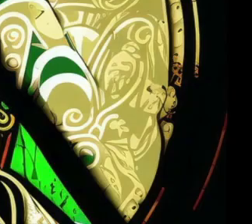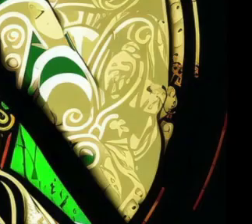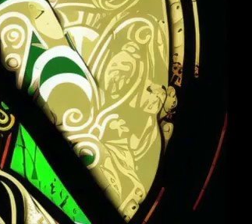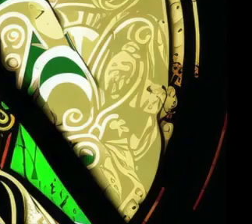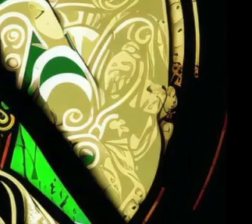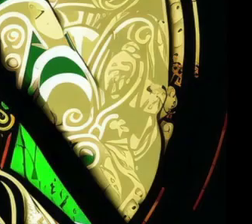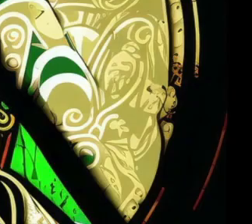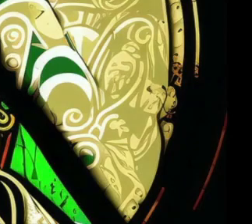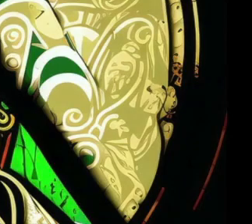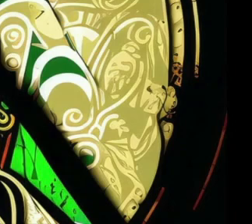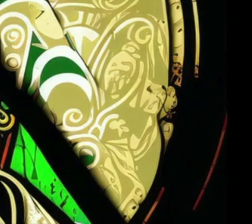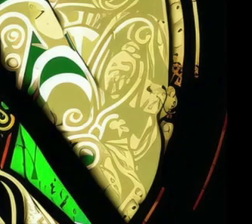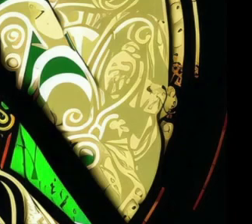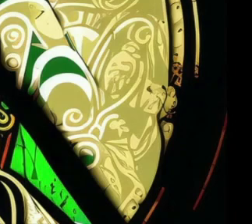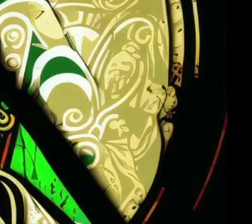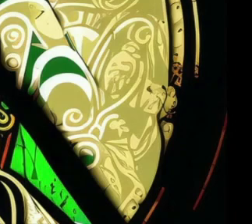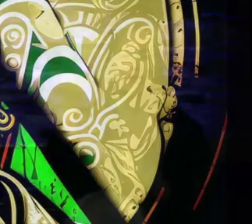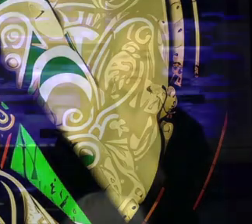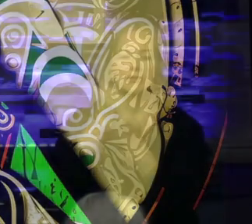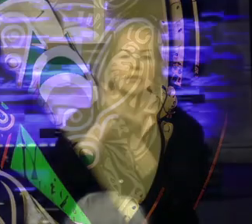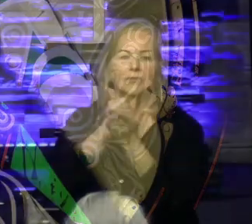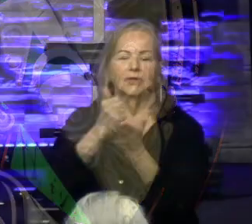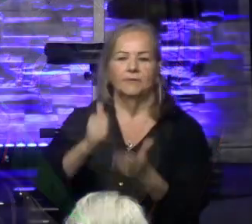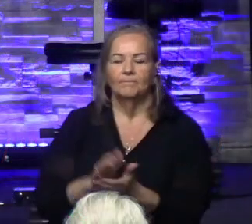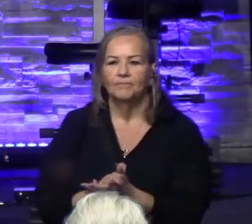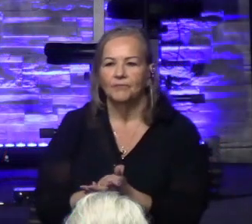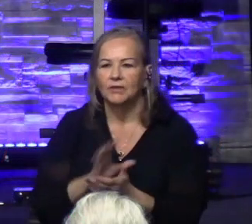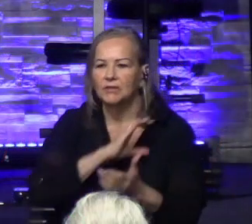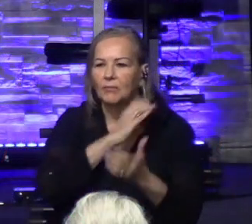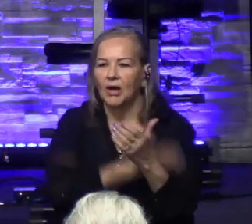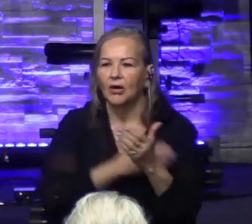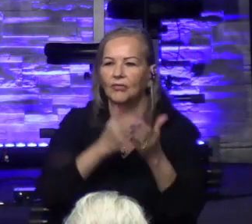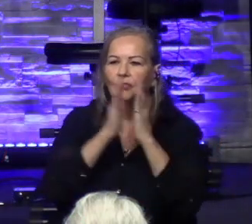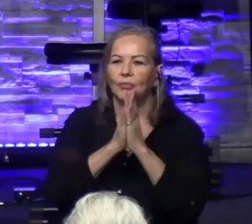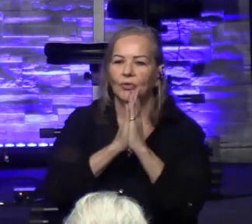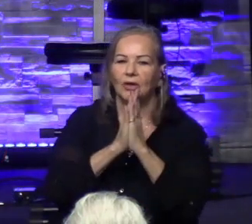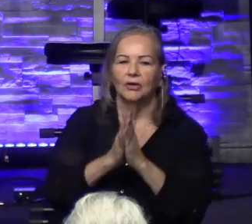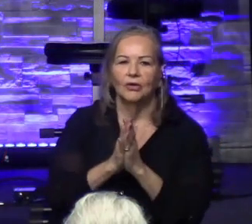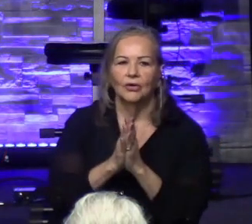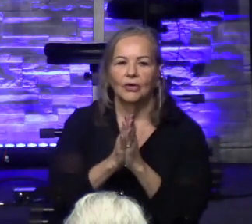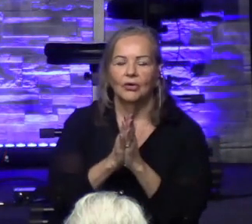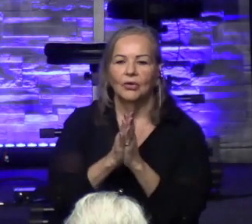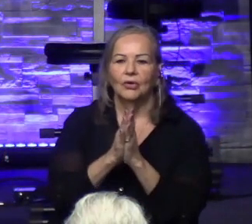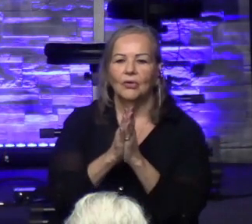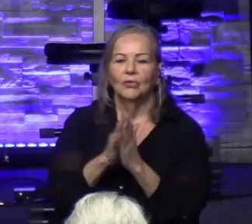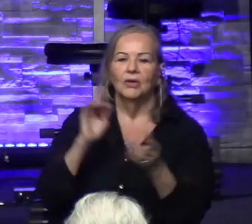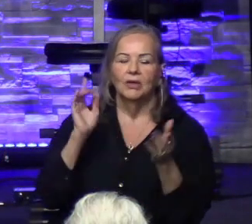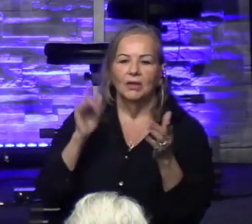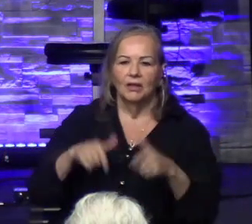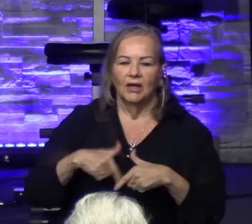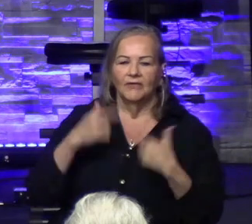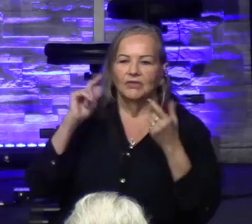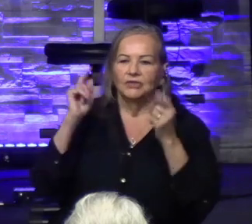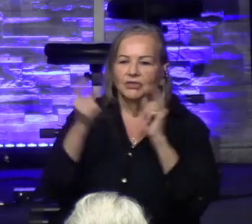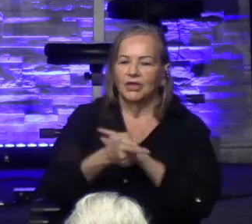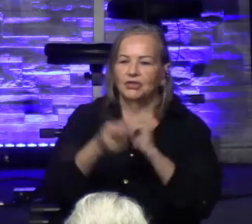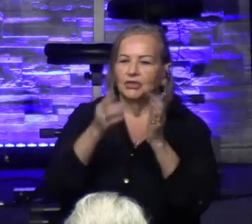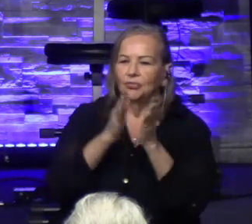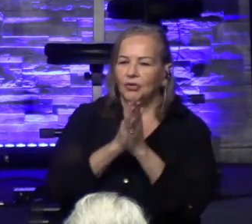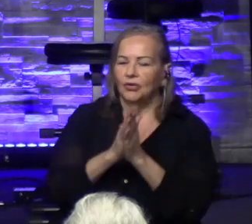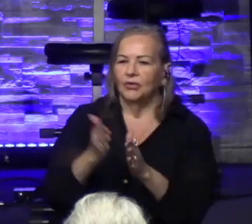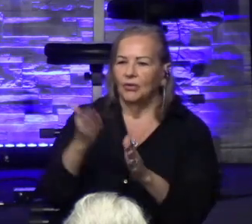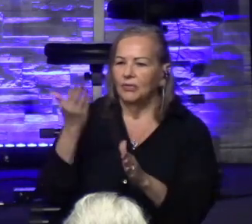Amen. Amen. What a powerful prayer that is. What a life-changing prayer that there was.